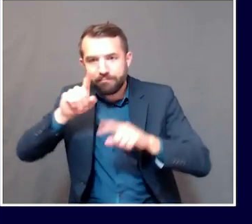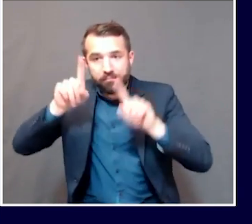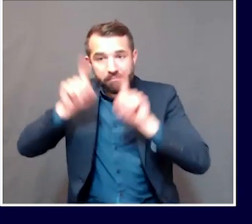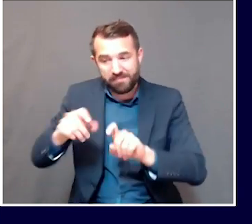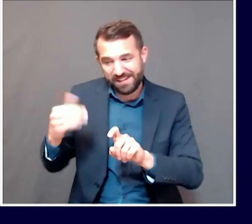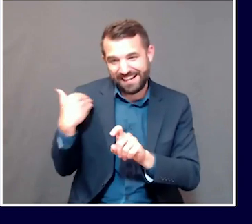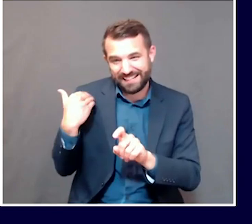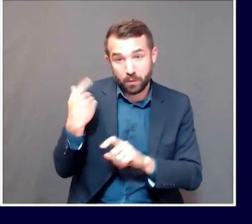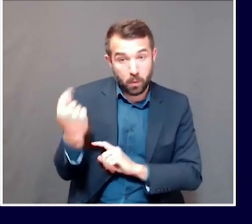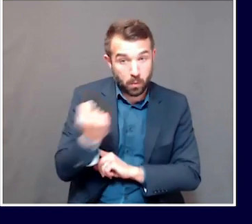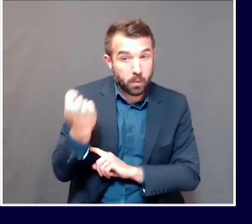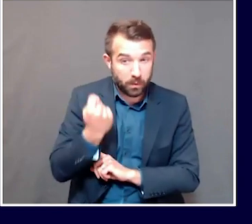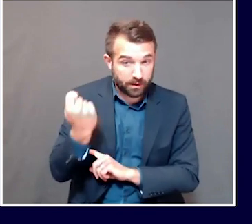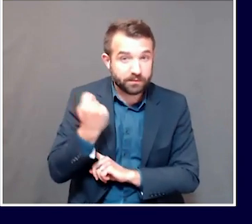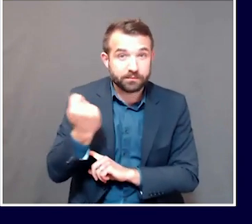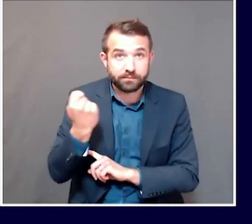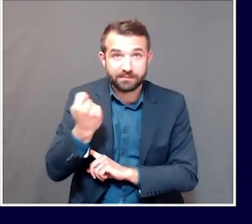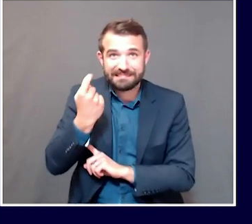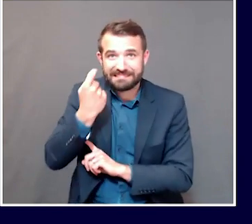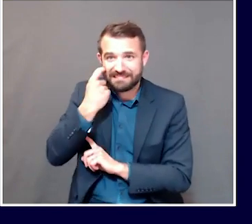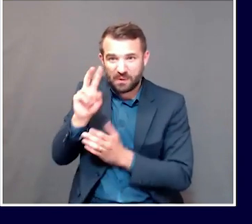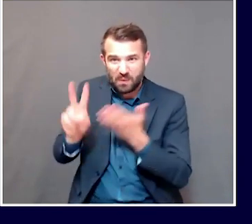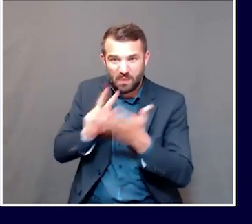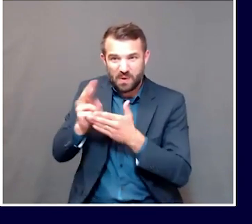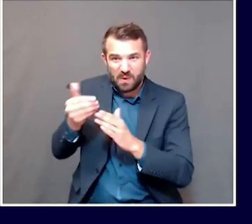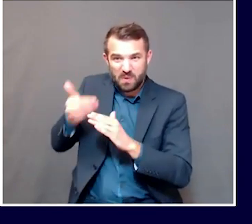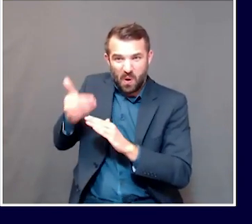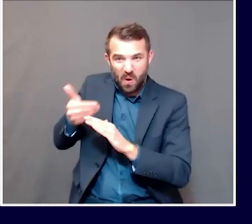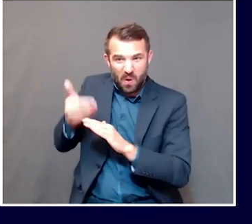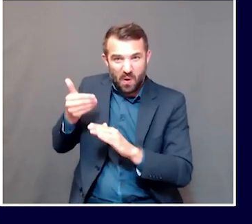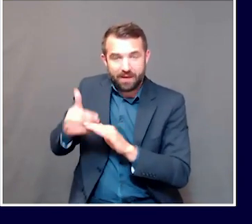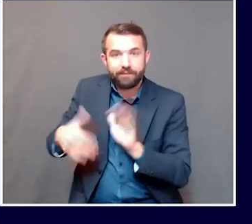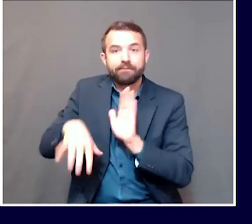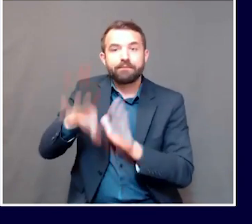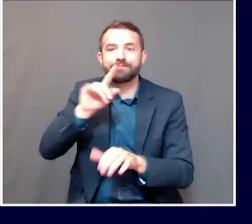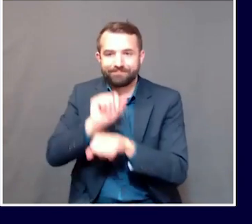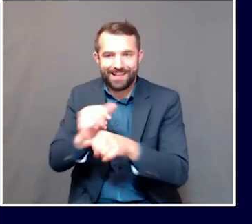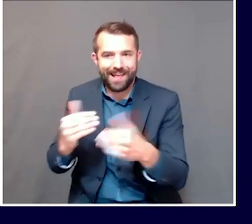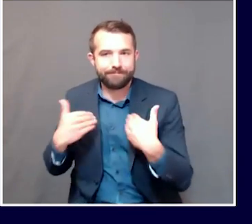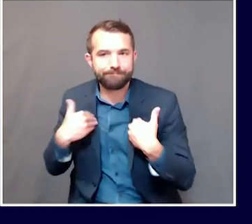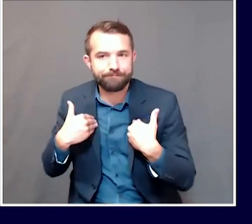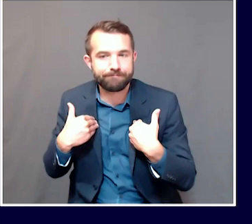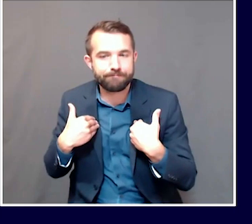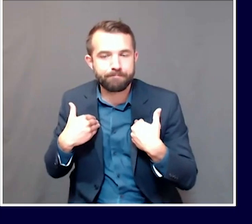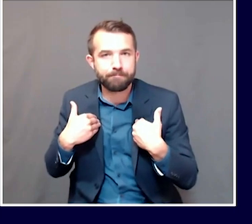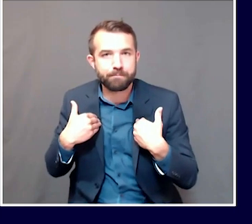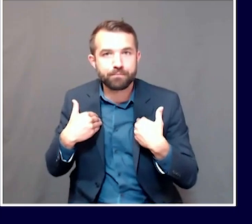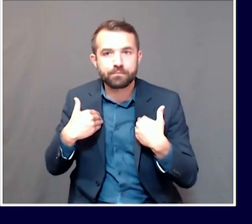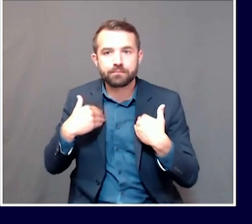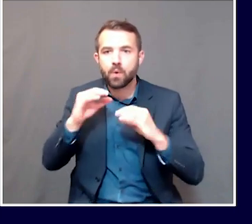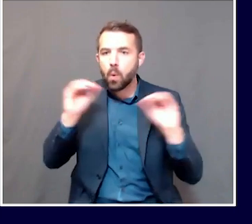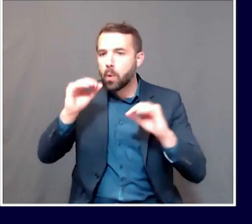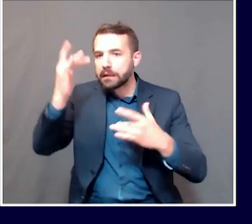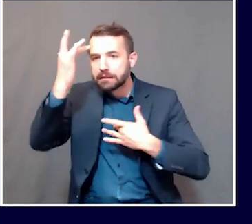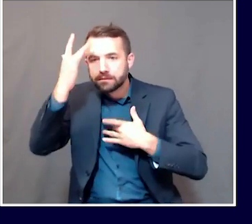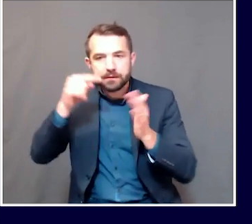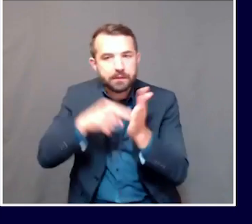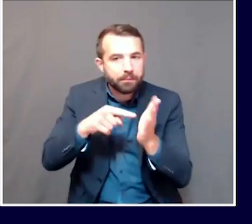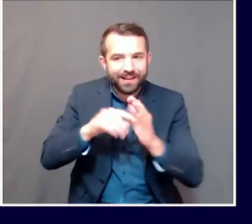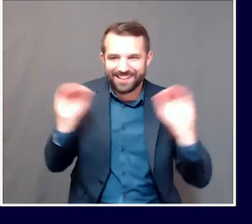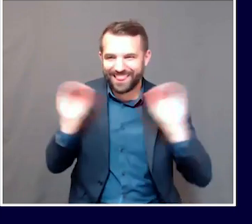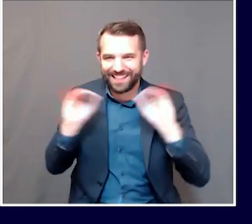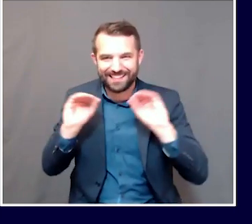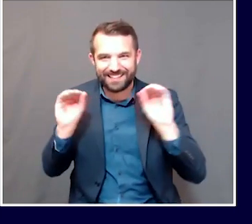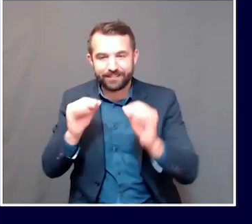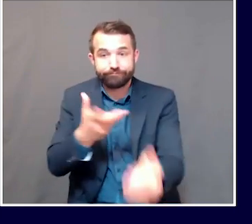He just learned two hours ago he's COVID positive. He is asymptomatic and he will take an antibody test